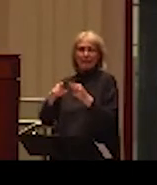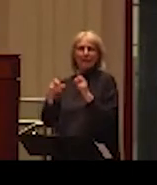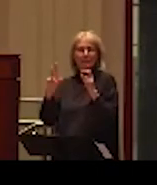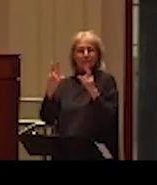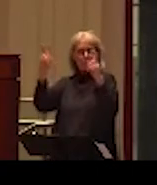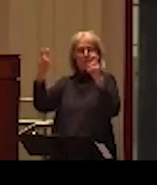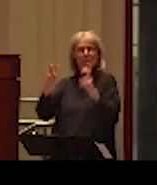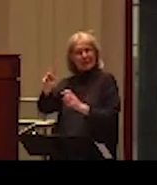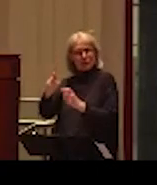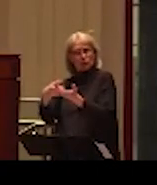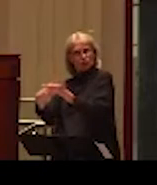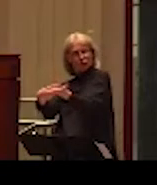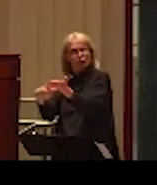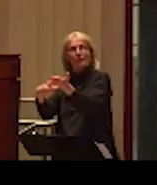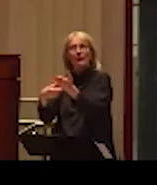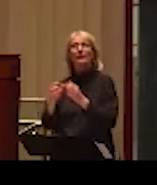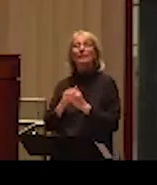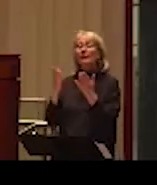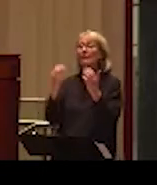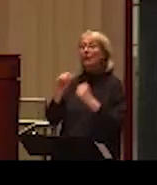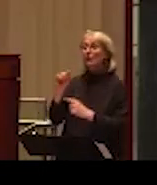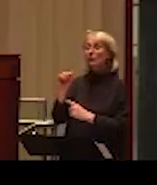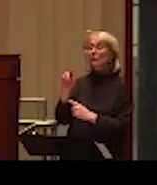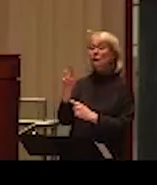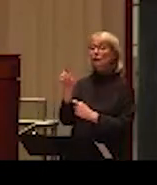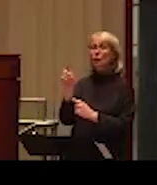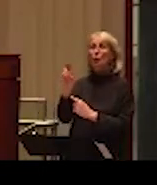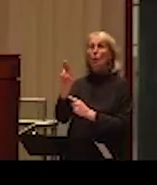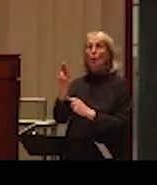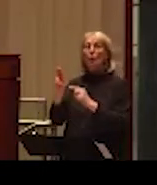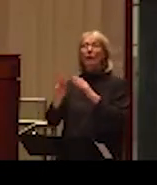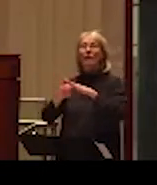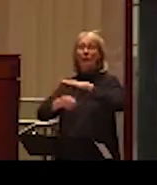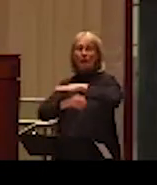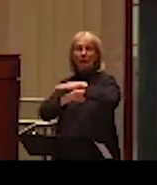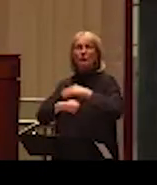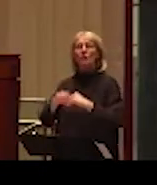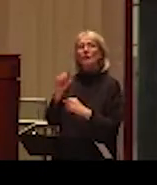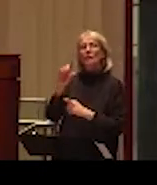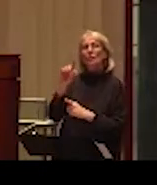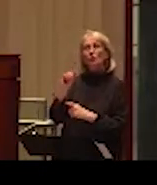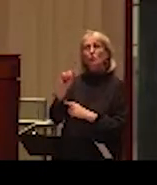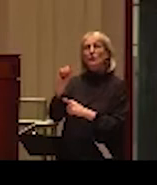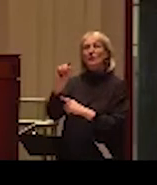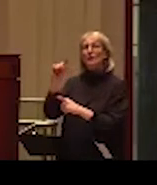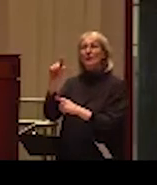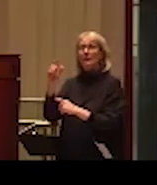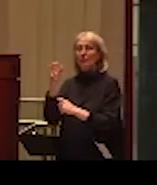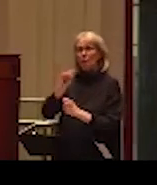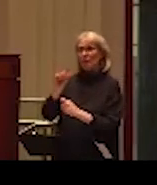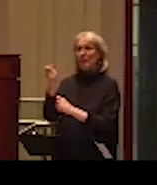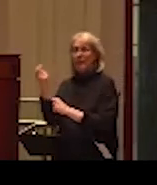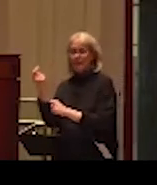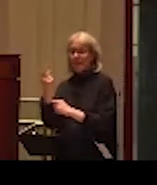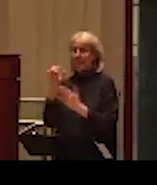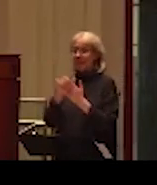something that was recently started at the Trudeau Foundation. As a Trudeau scholar, 2011, I'm very much excited to see